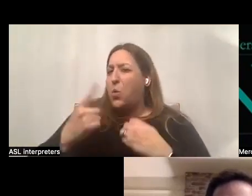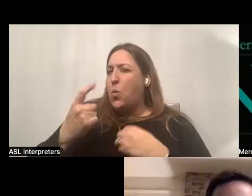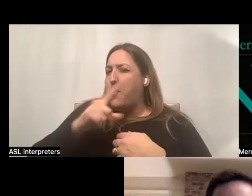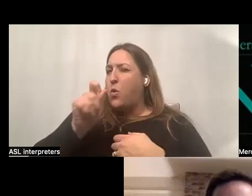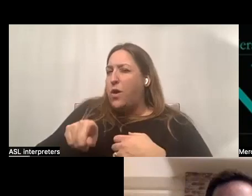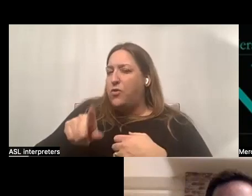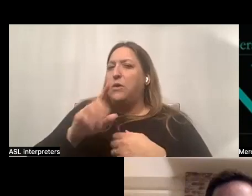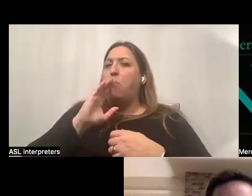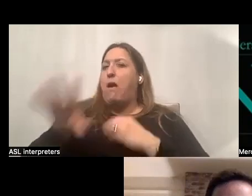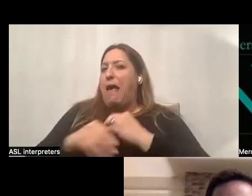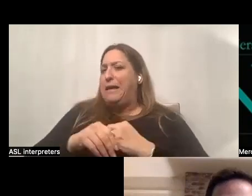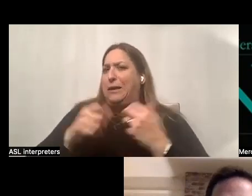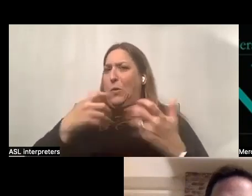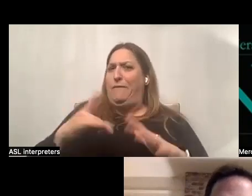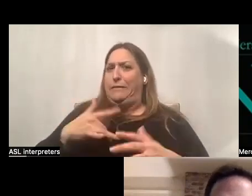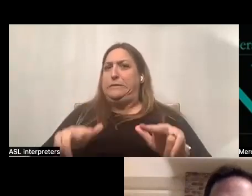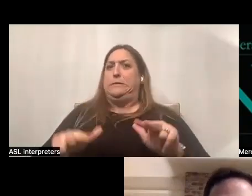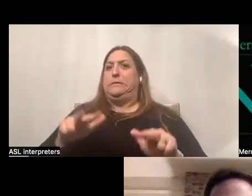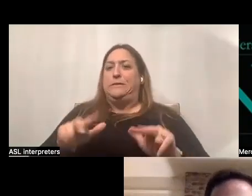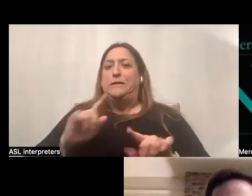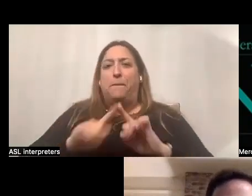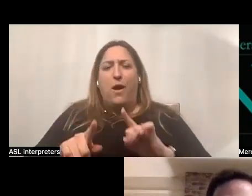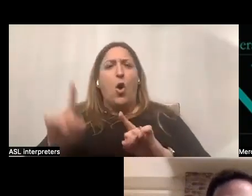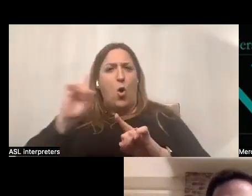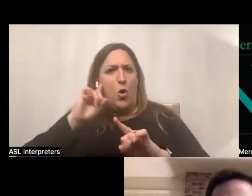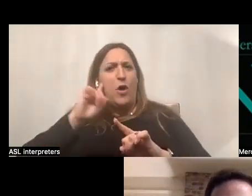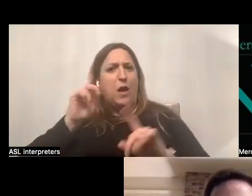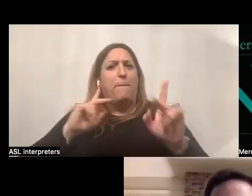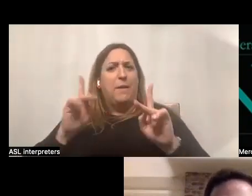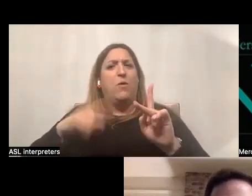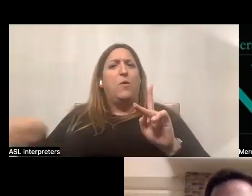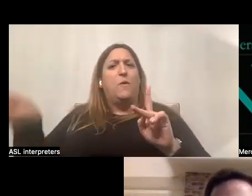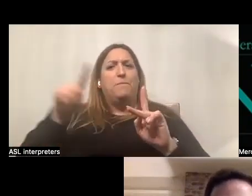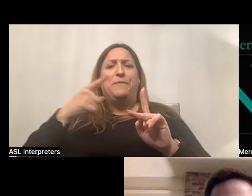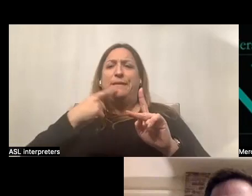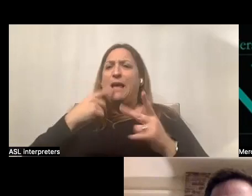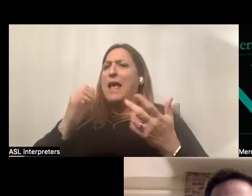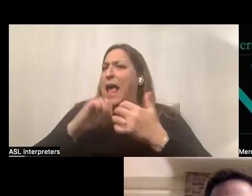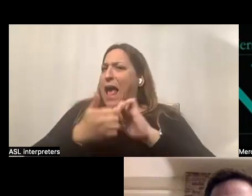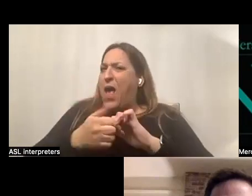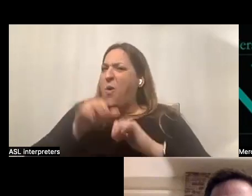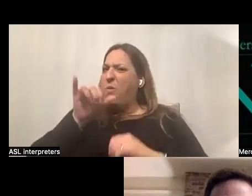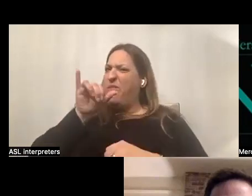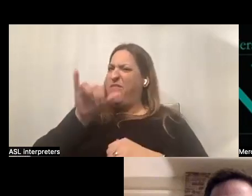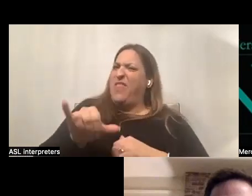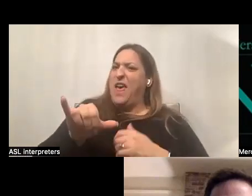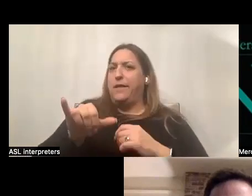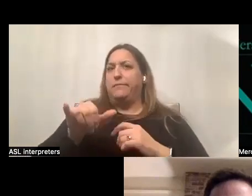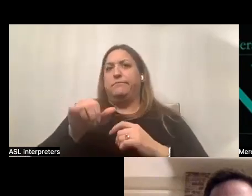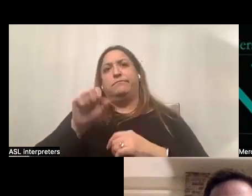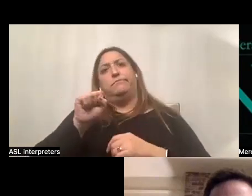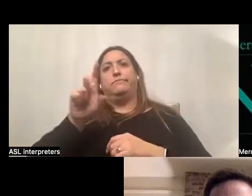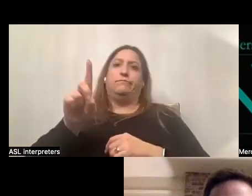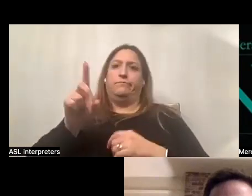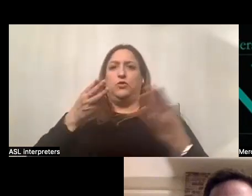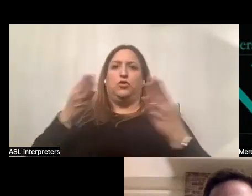onto this and don't want to put you on the spot, but we, we also hear from folks who say, you know, how will this self-directed service model